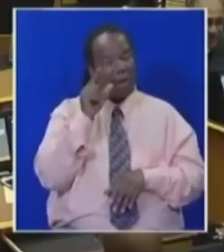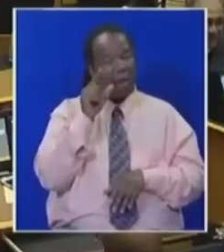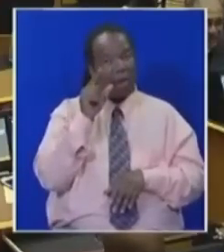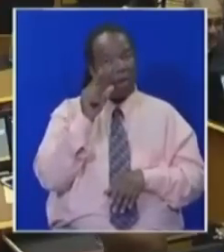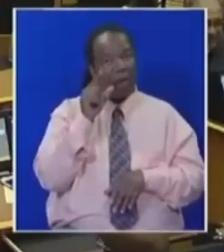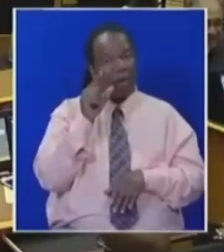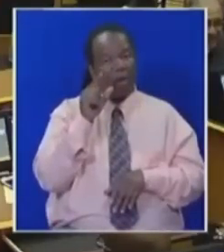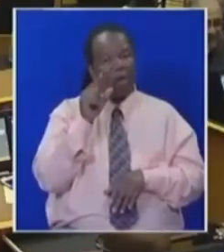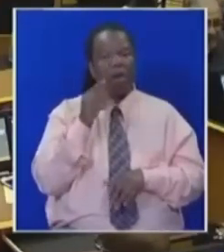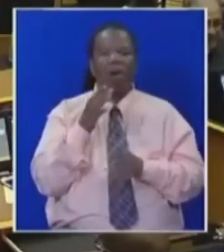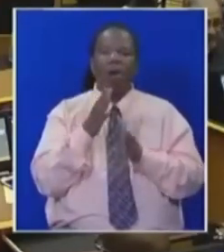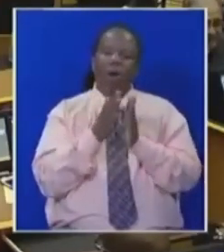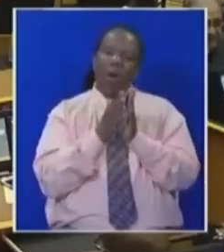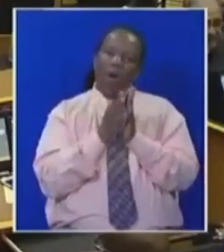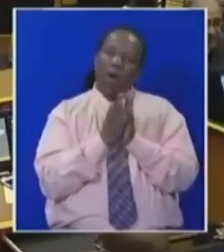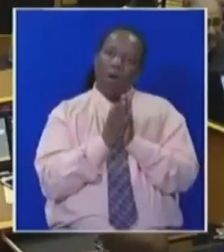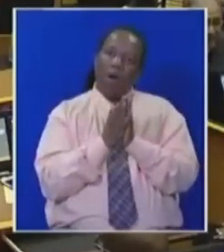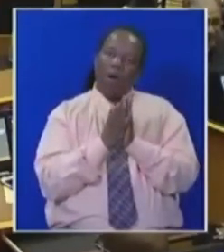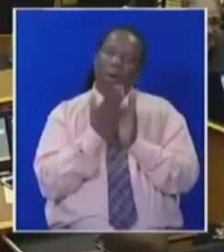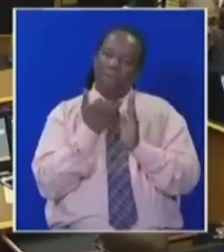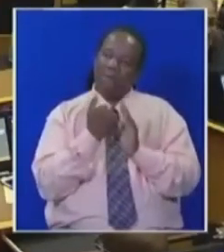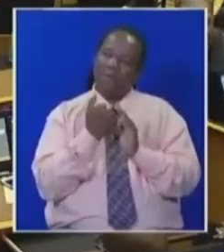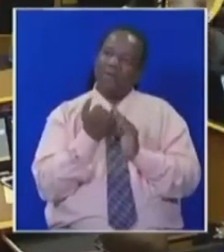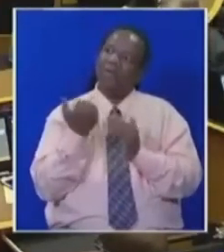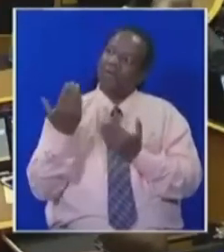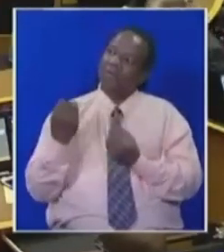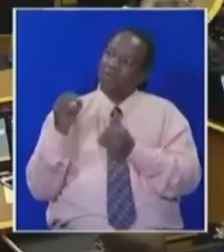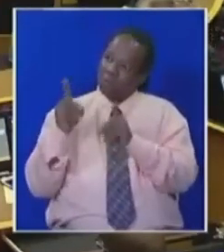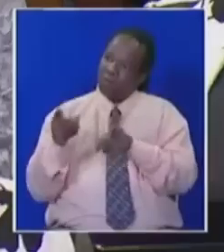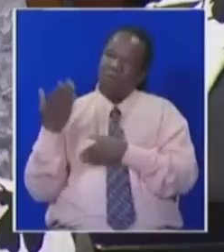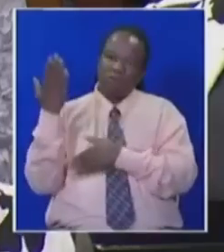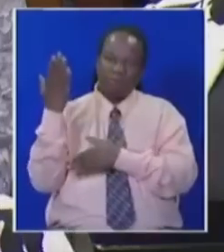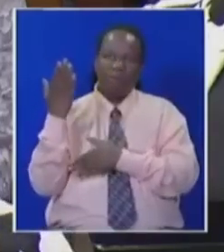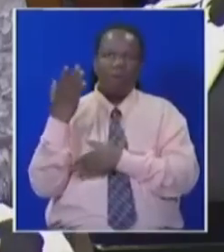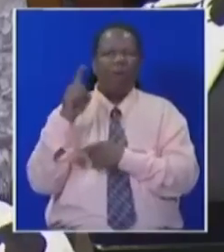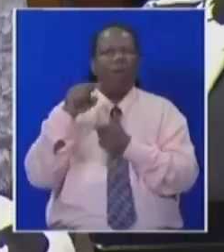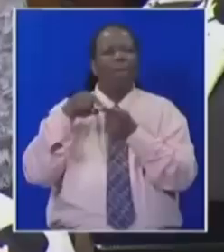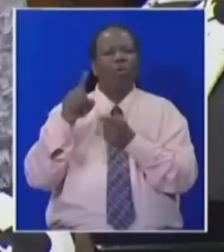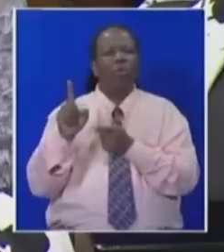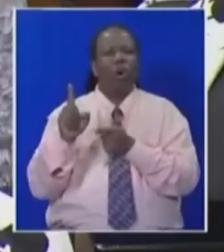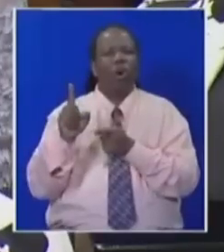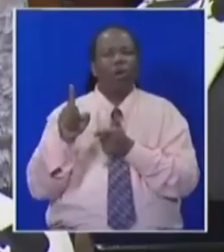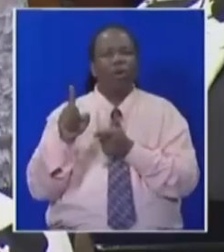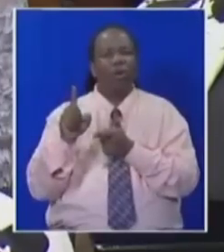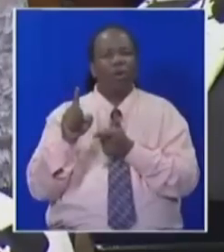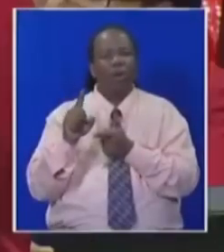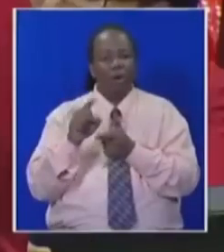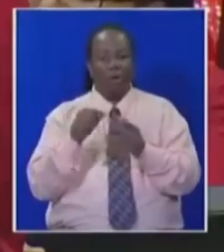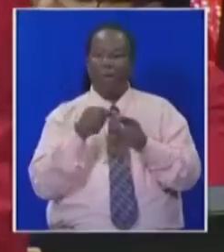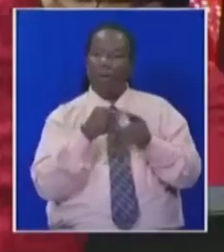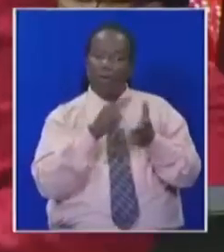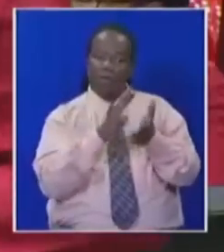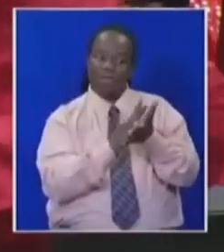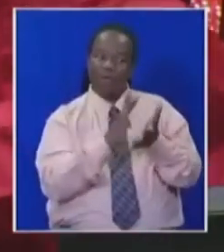recognized i'm asking for recognition on what point on point 14c of the